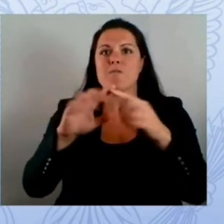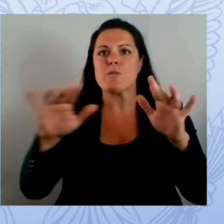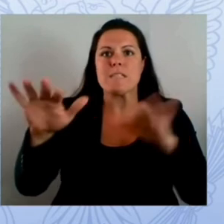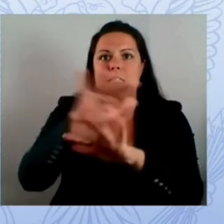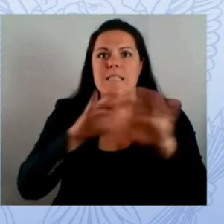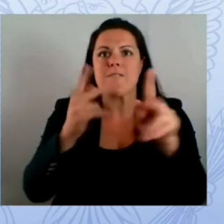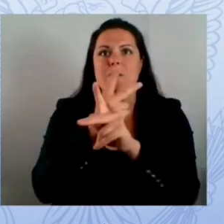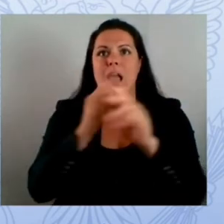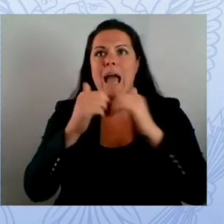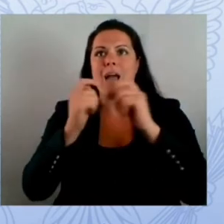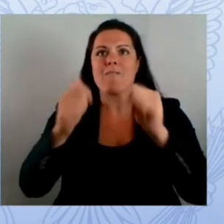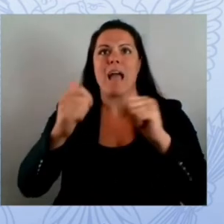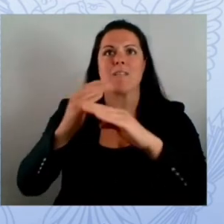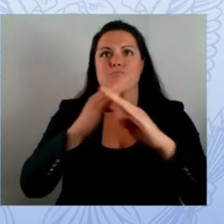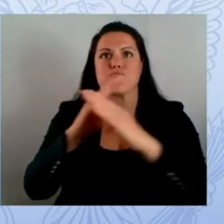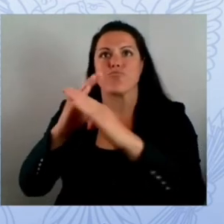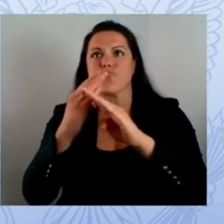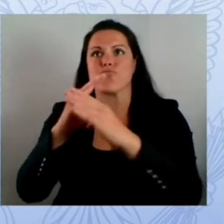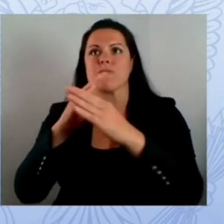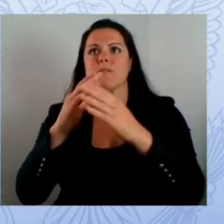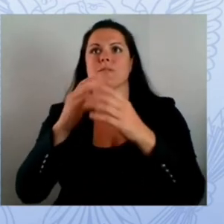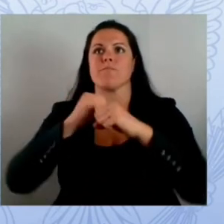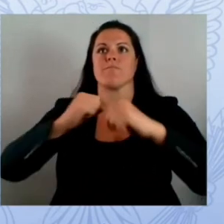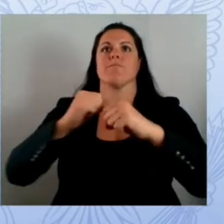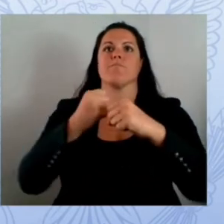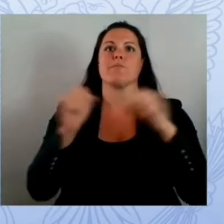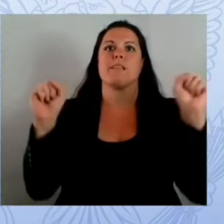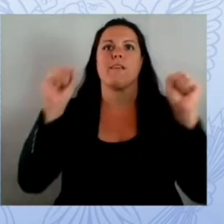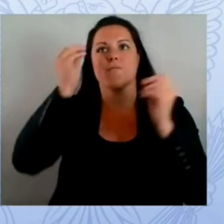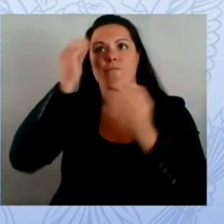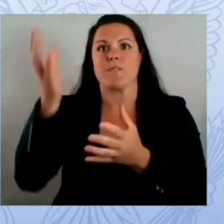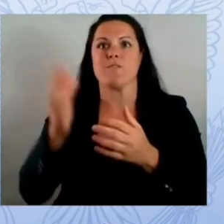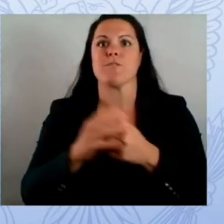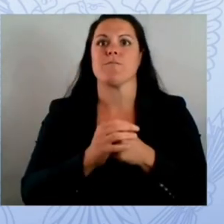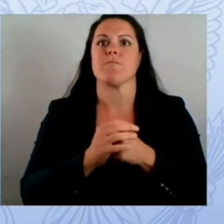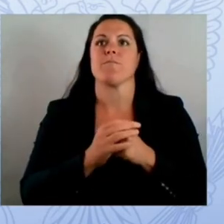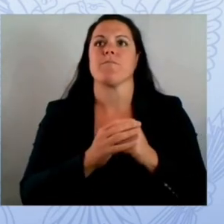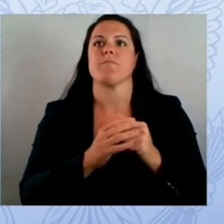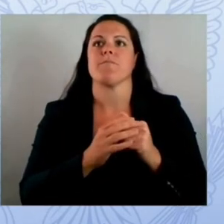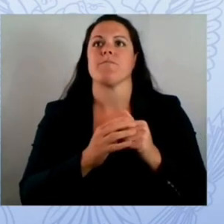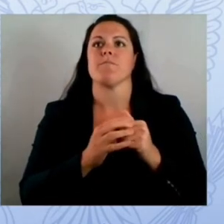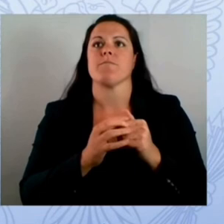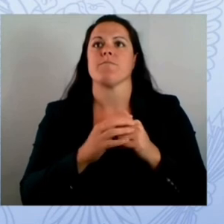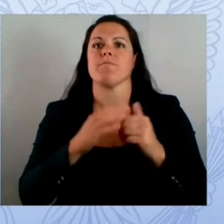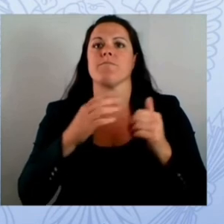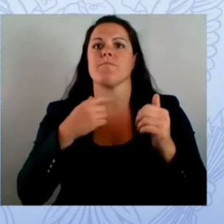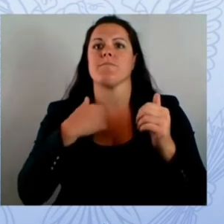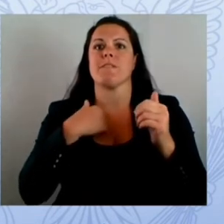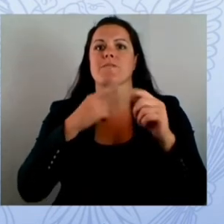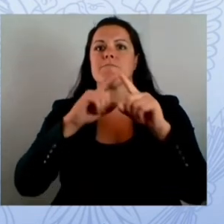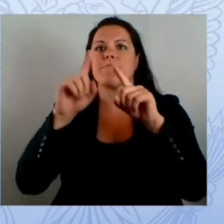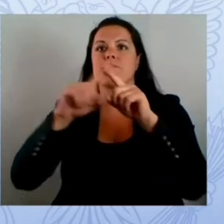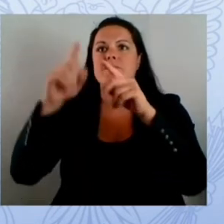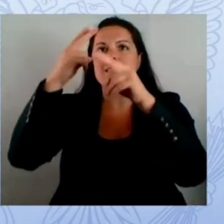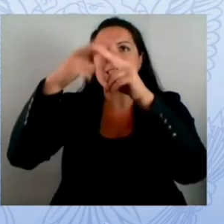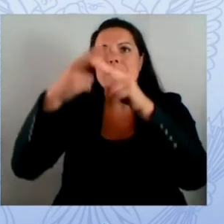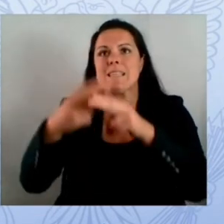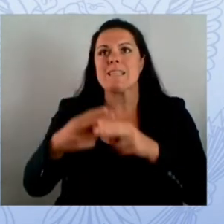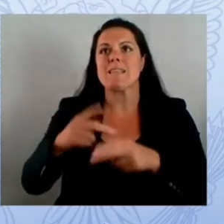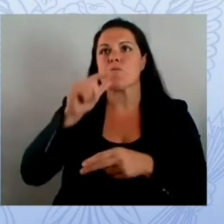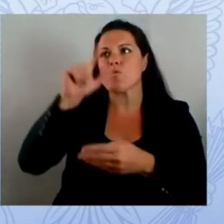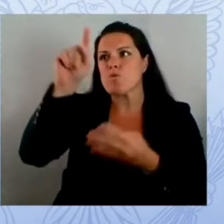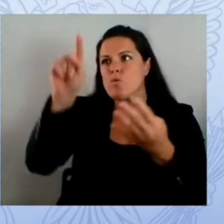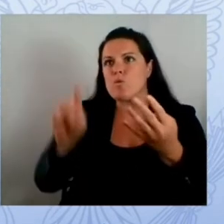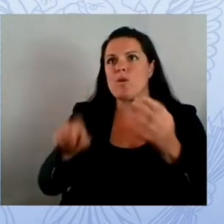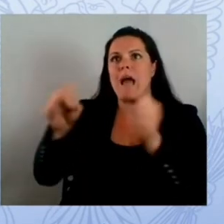call on individuals who can help you manage a crisis a situation that you yourself alone cannot manage you do